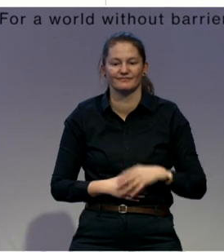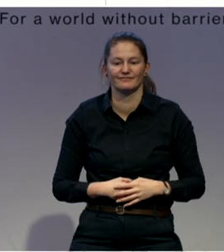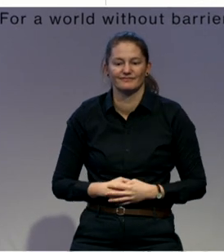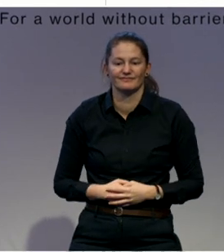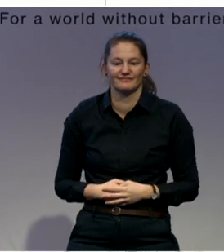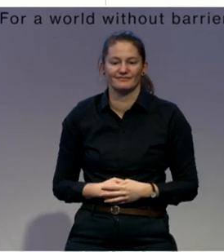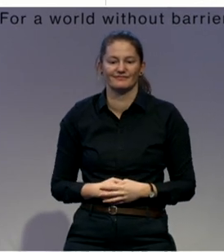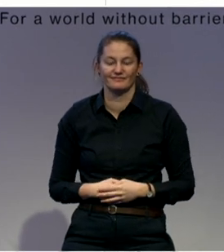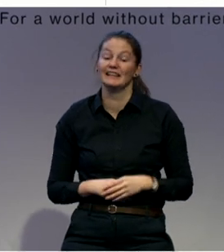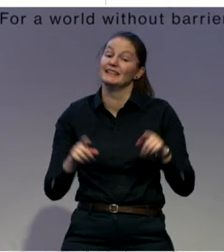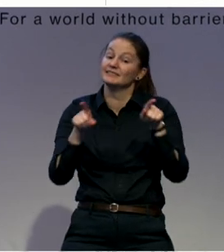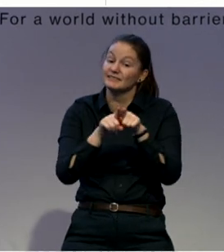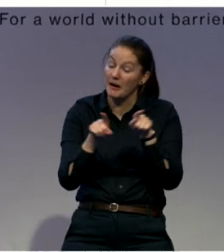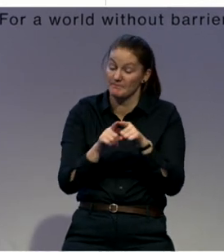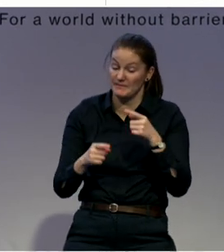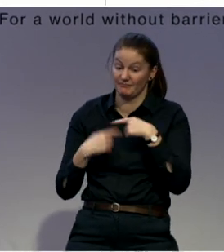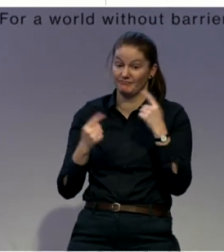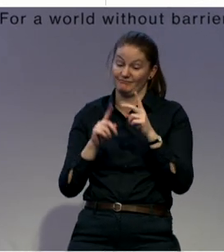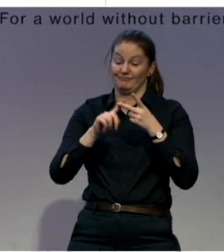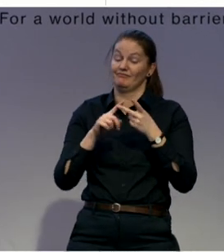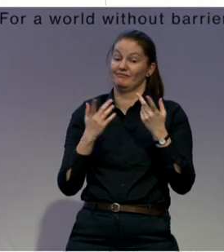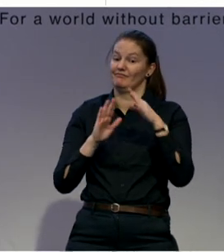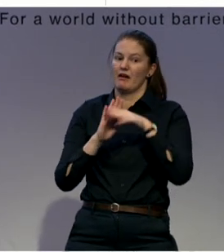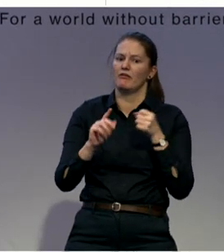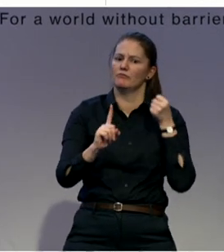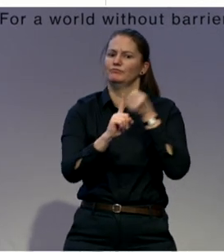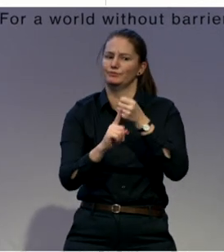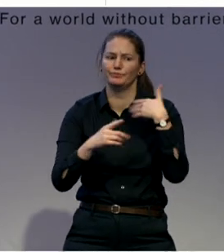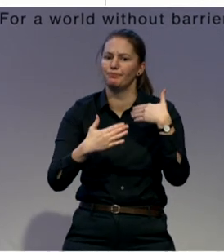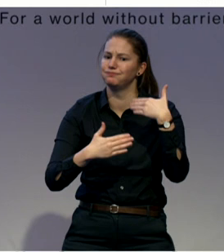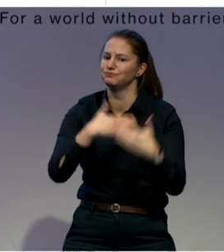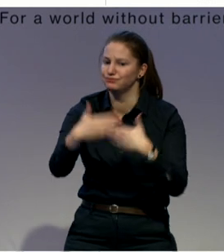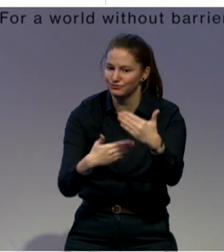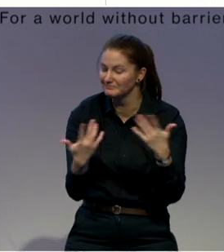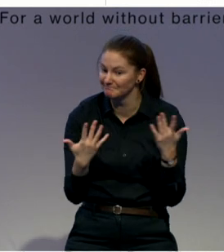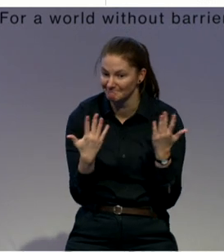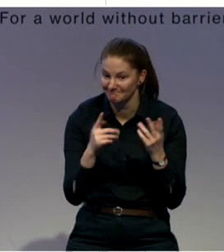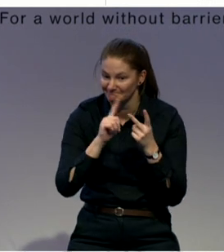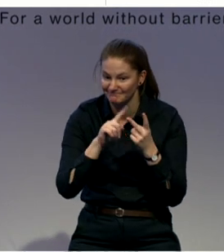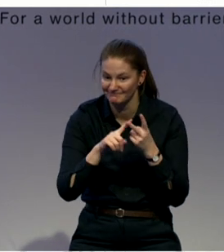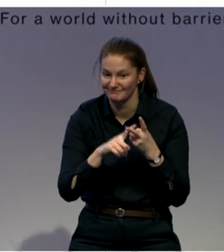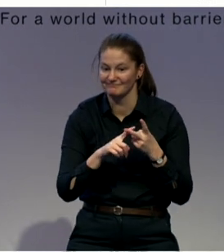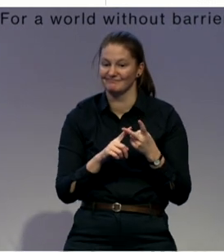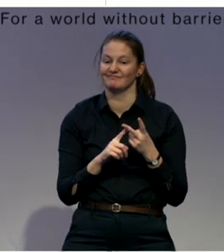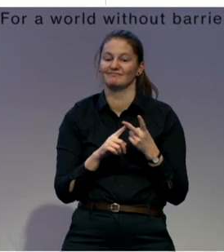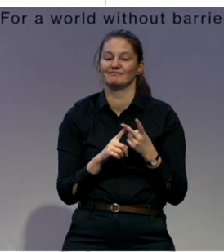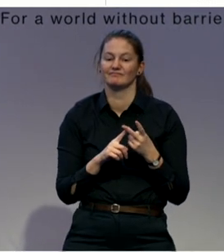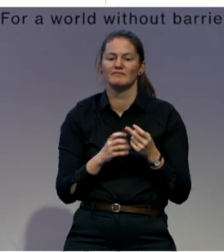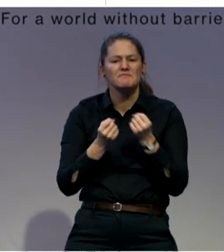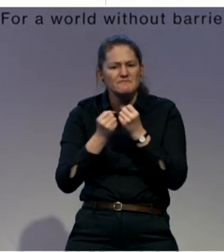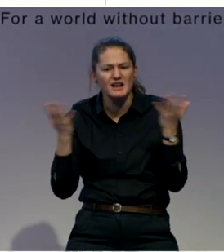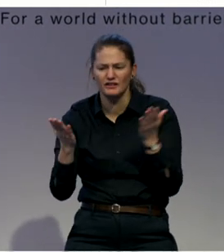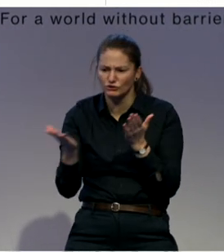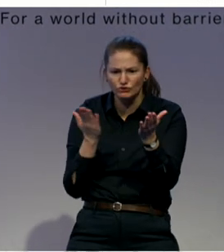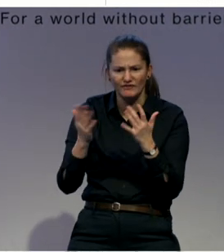that all the services that we piloted, developed, have been approved by the government.